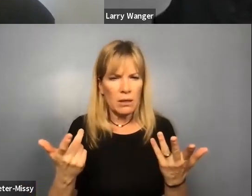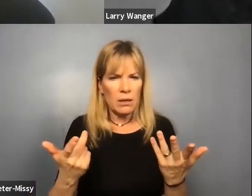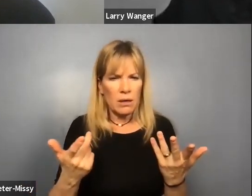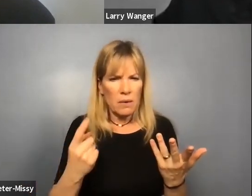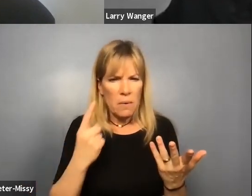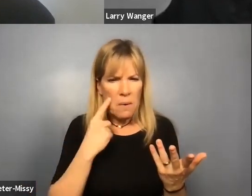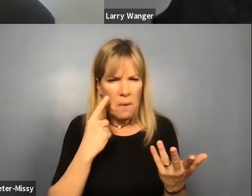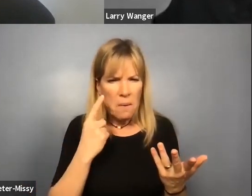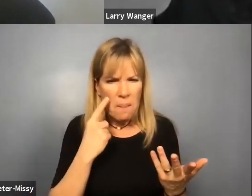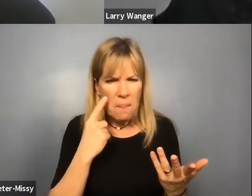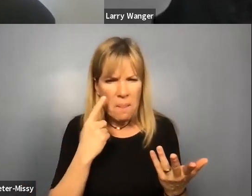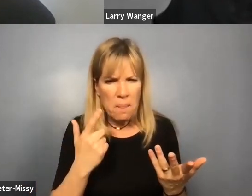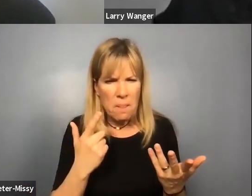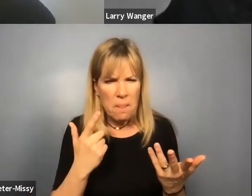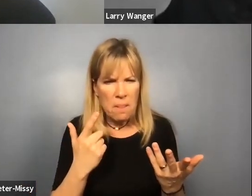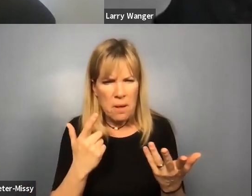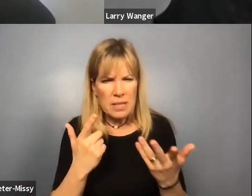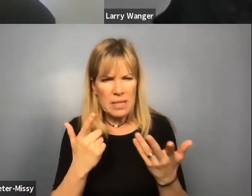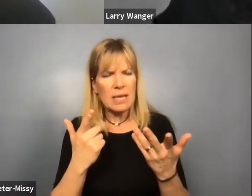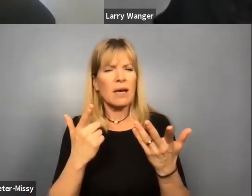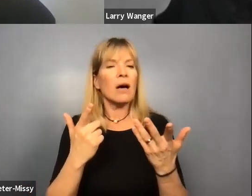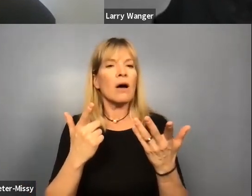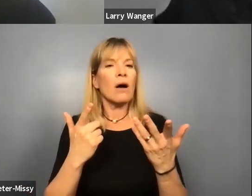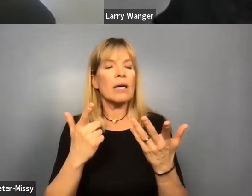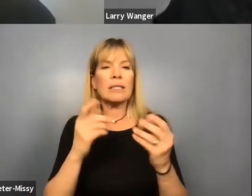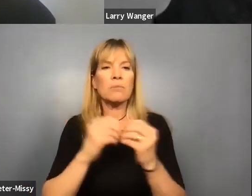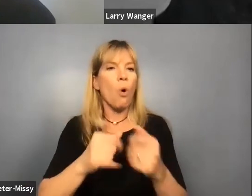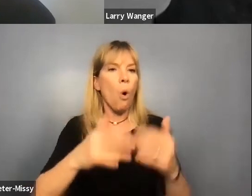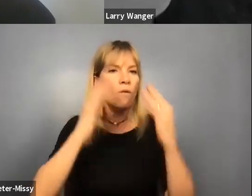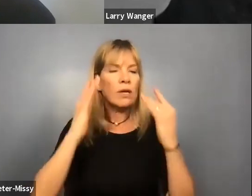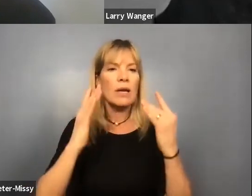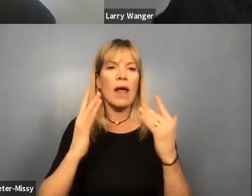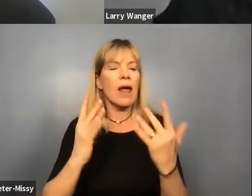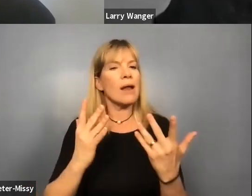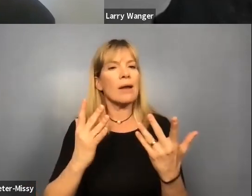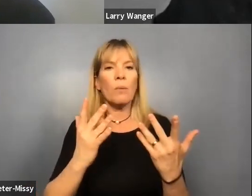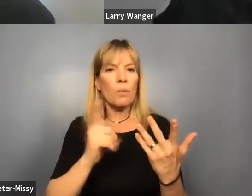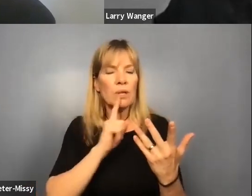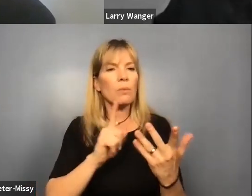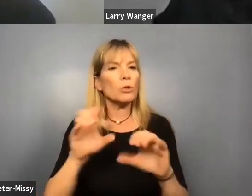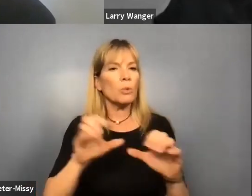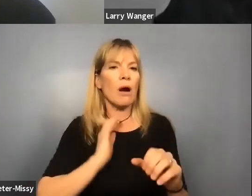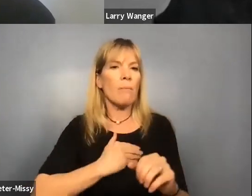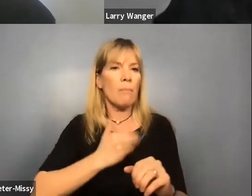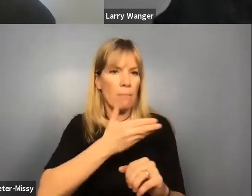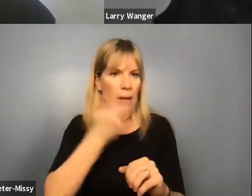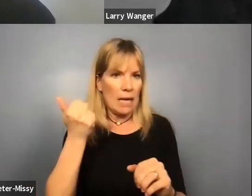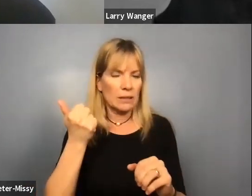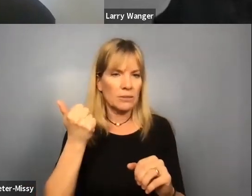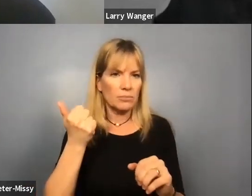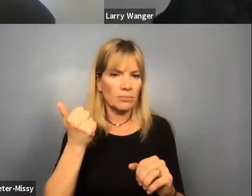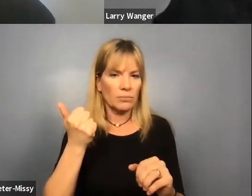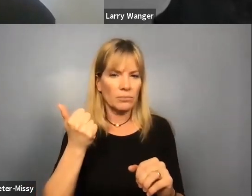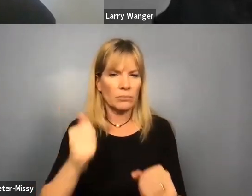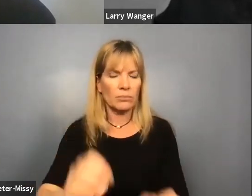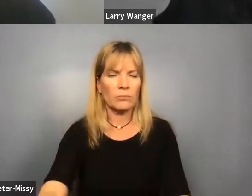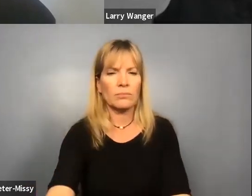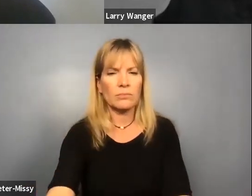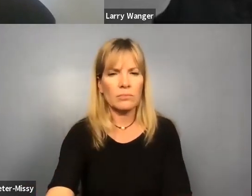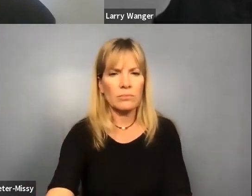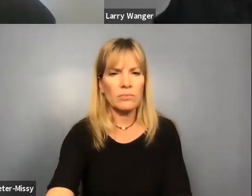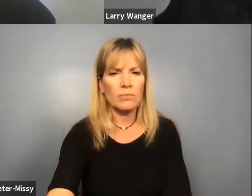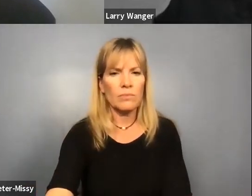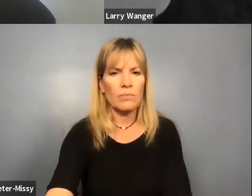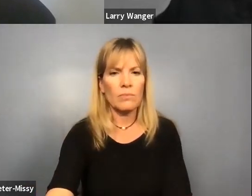is, uh, more overwhelming and greater than what we have the means to support, but we're certainly doing our best. Um, we, we